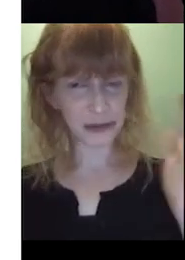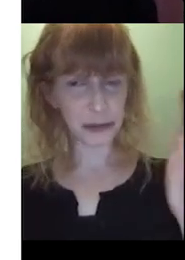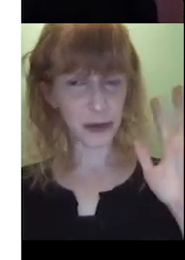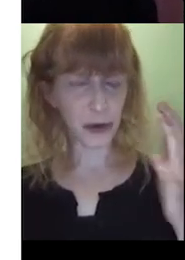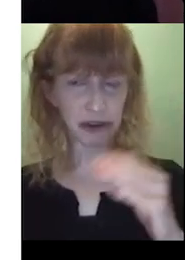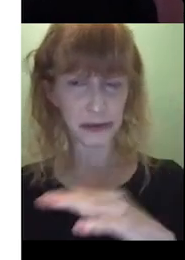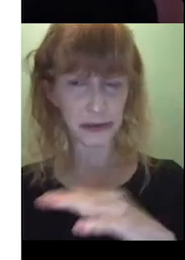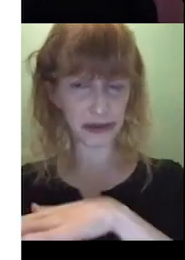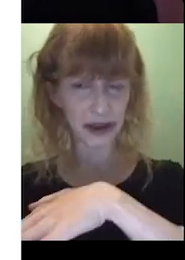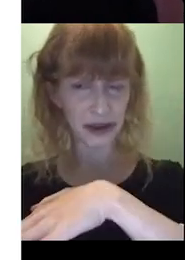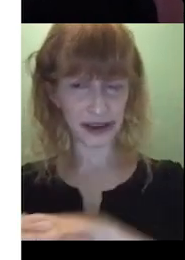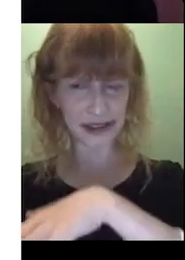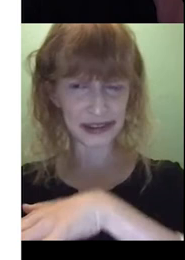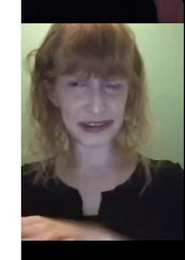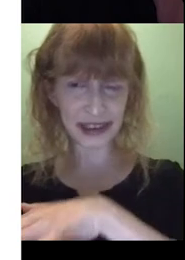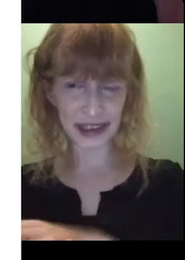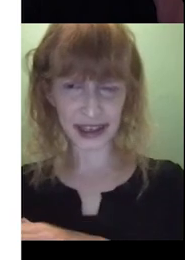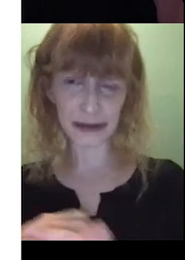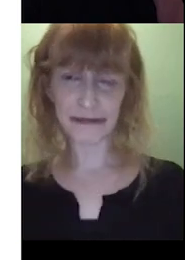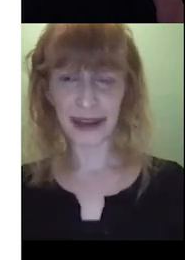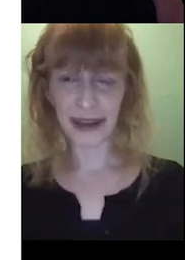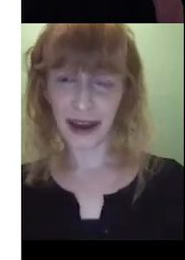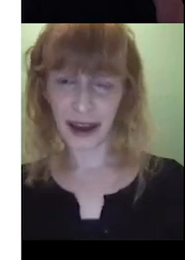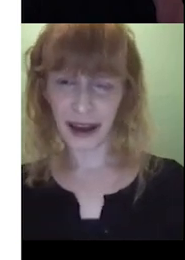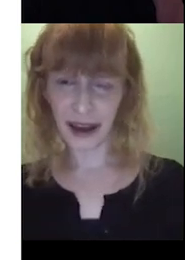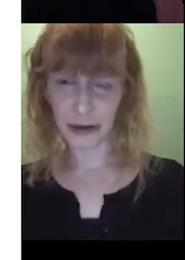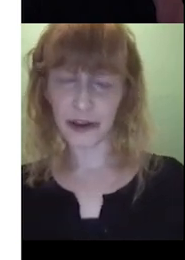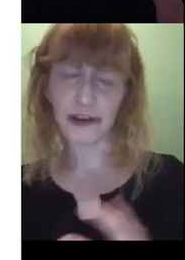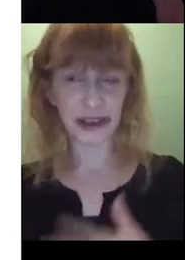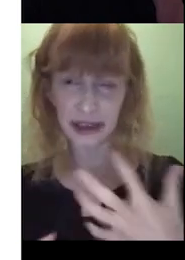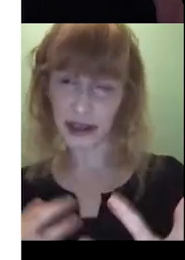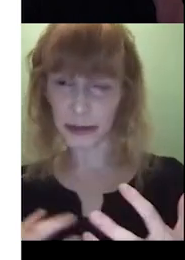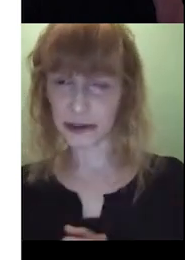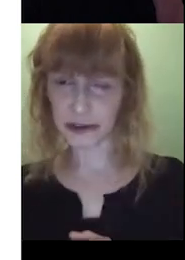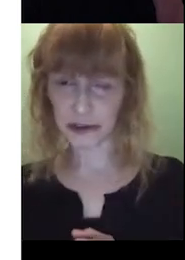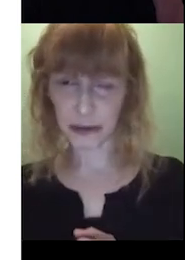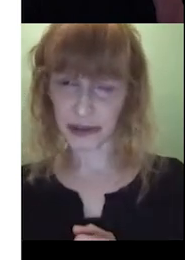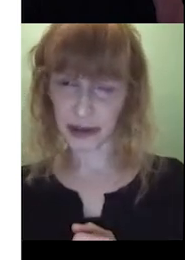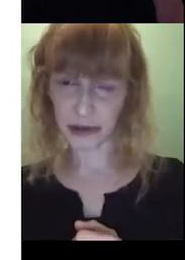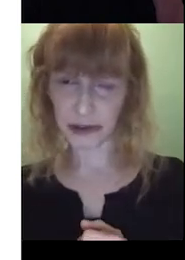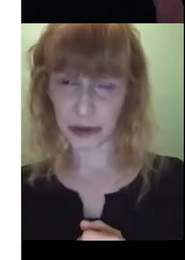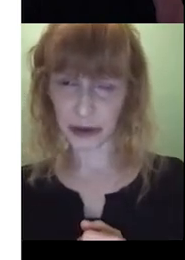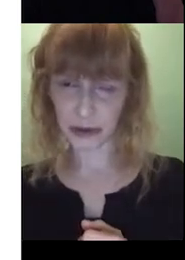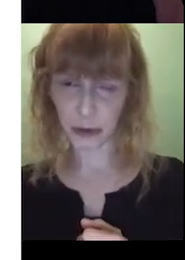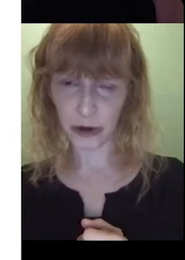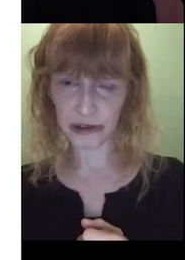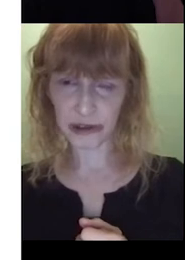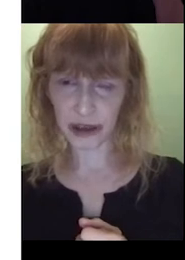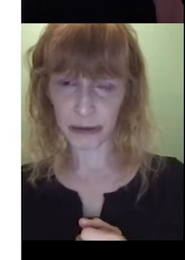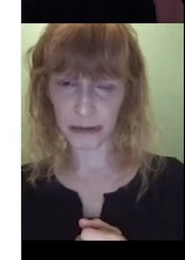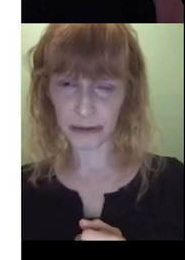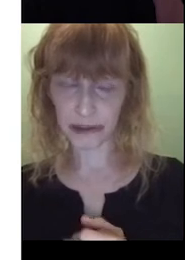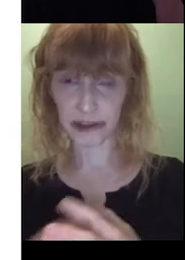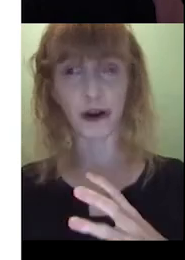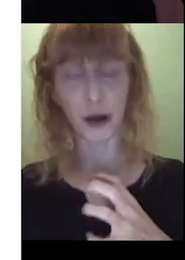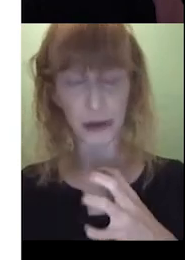His paws must be very sticky. Uh, you know, so thinking about your descriptive language as well, you know, watch,